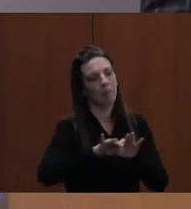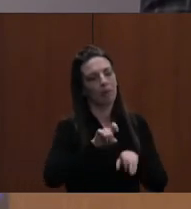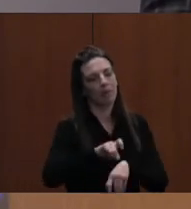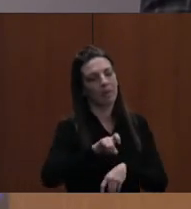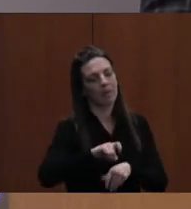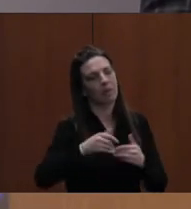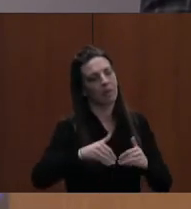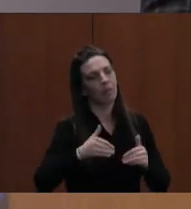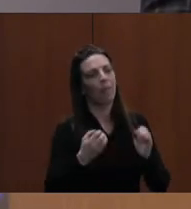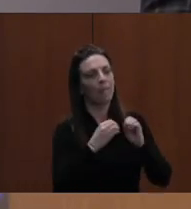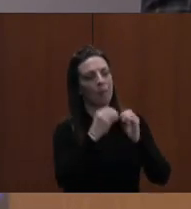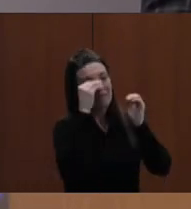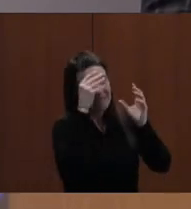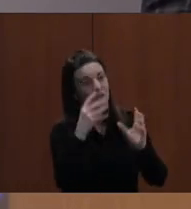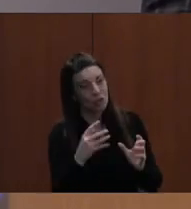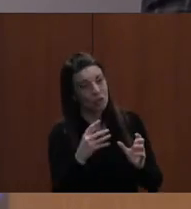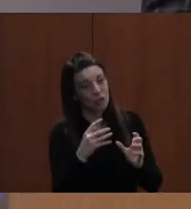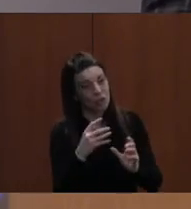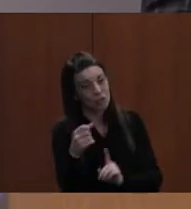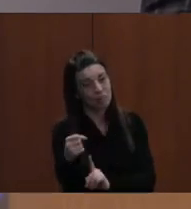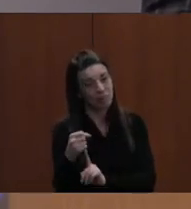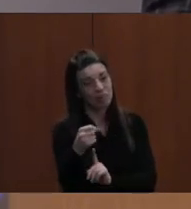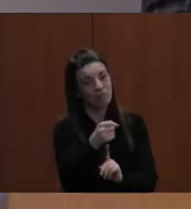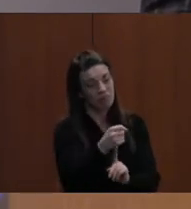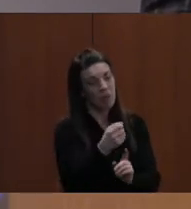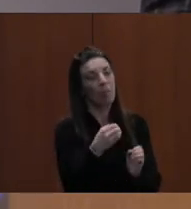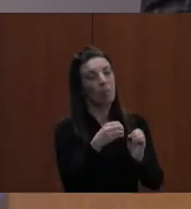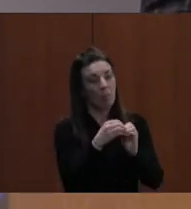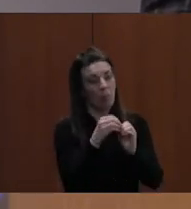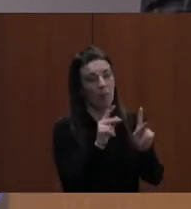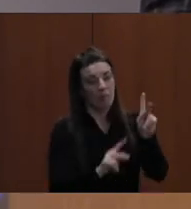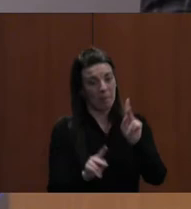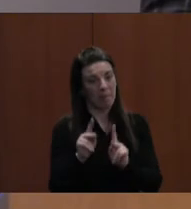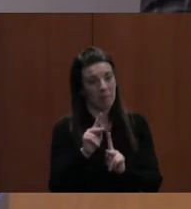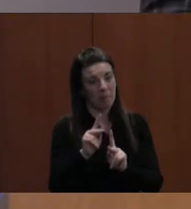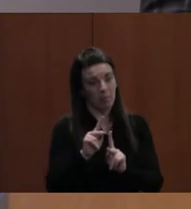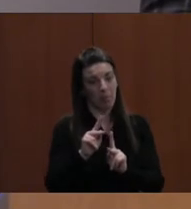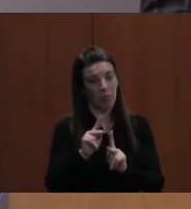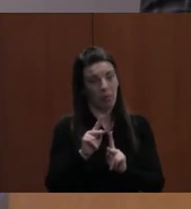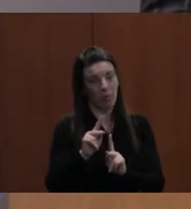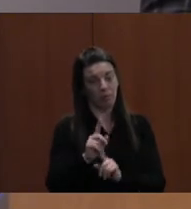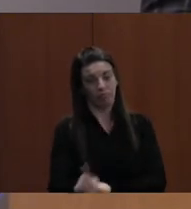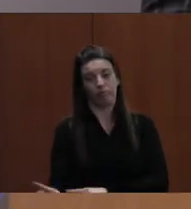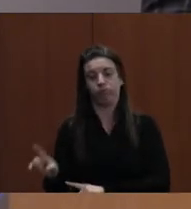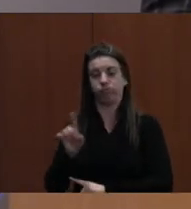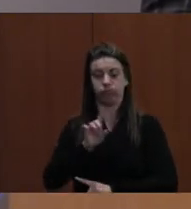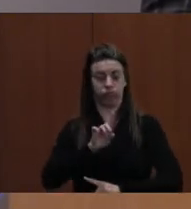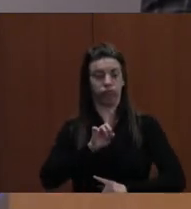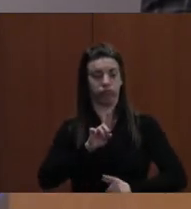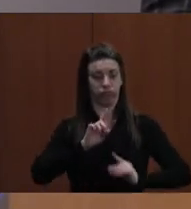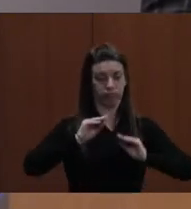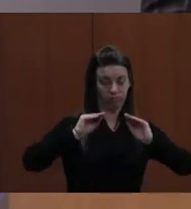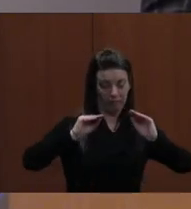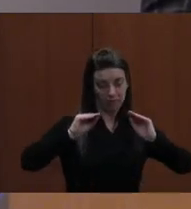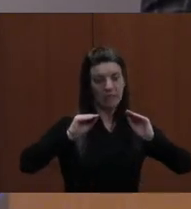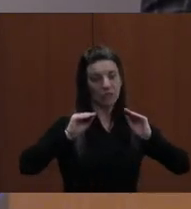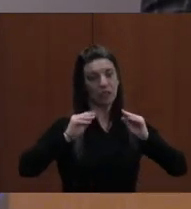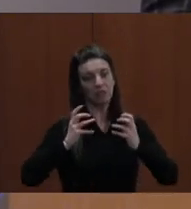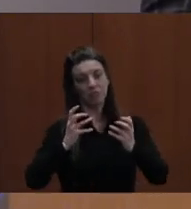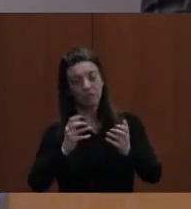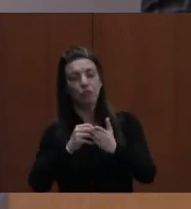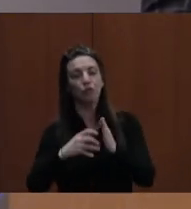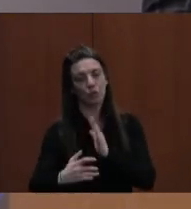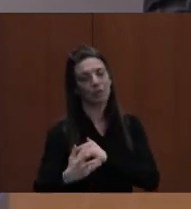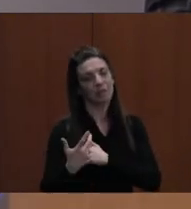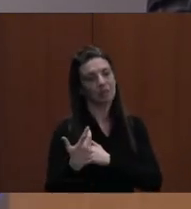more teachers, more people in front of the kids in the classroom. You know, and a lot of times we also know that